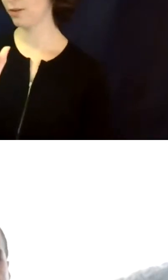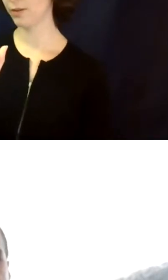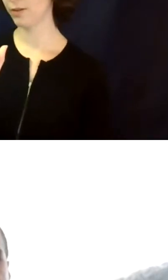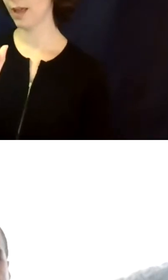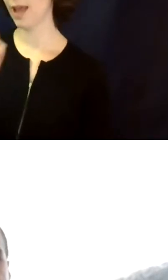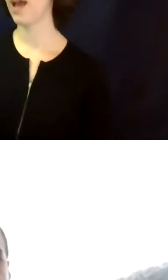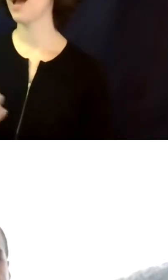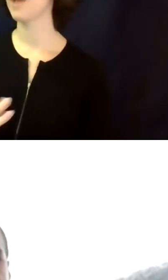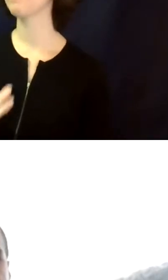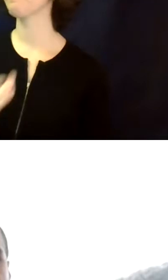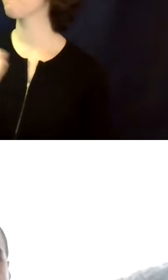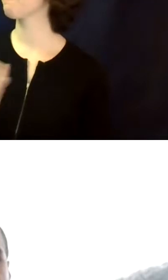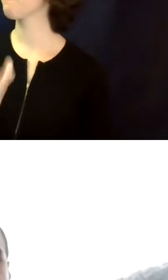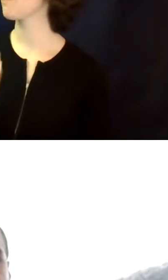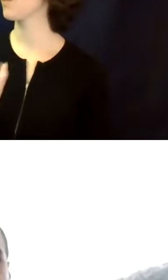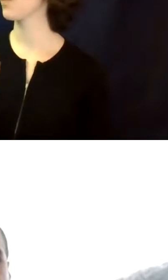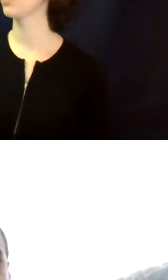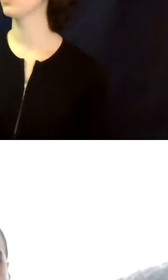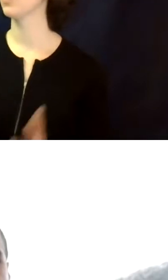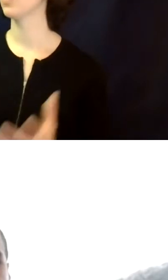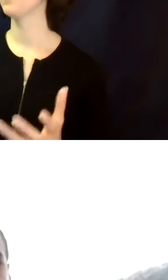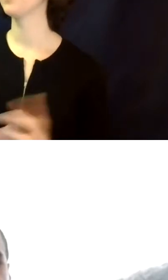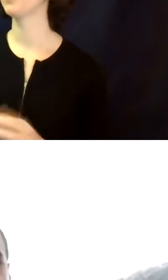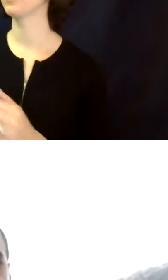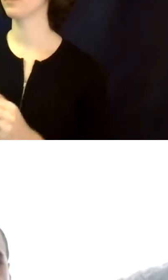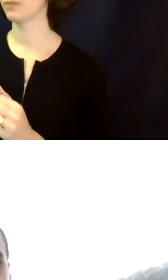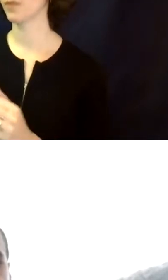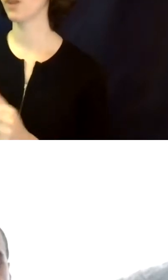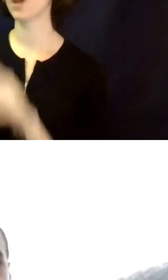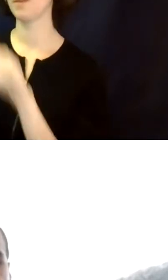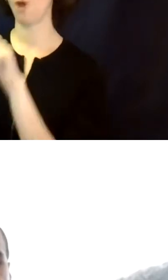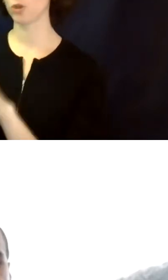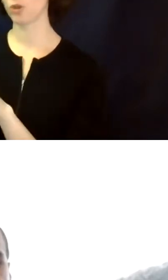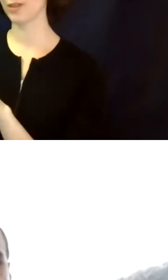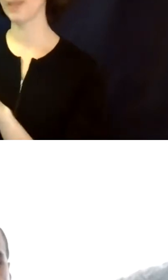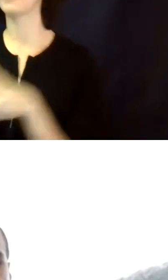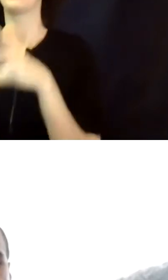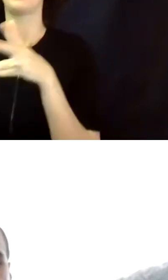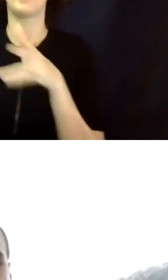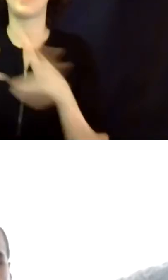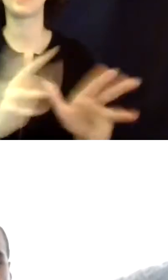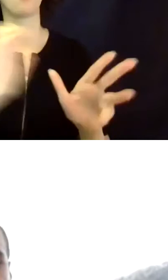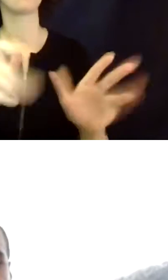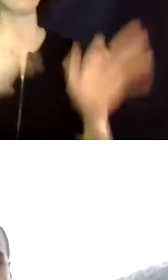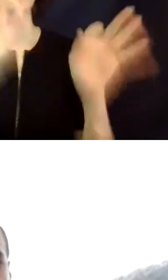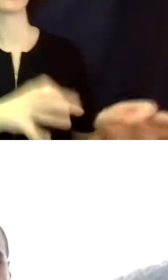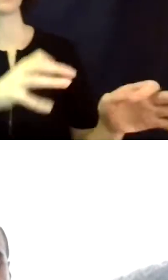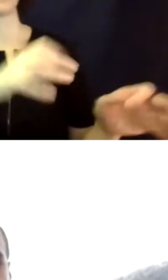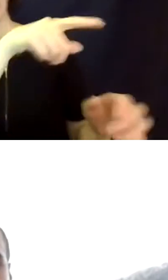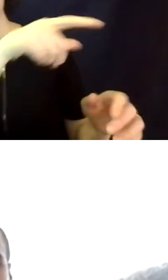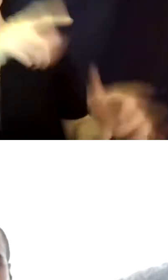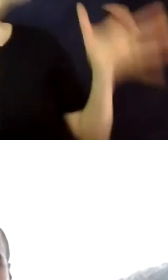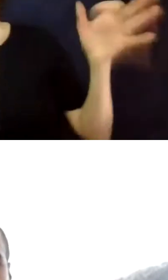the, the individual is authorizing another person to make whatever decision they